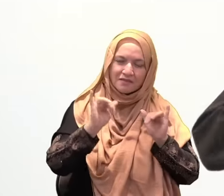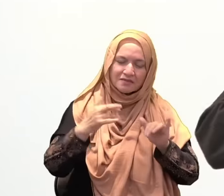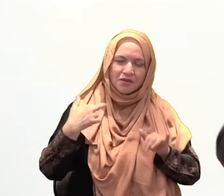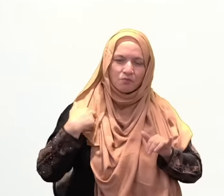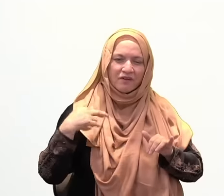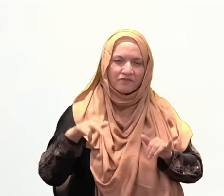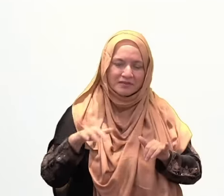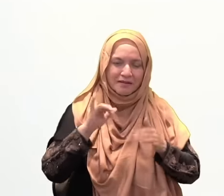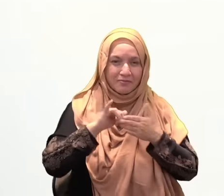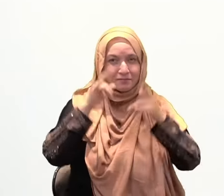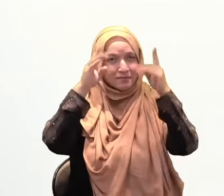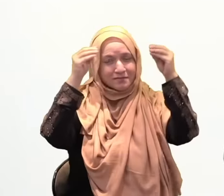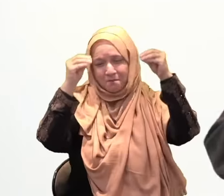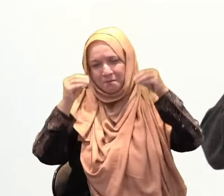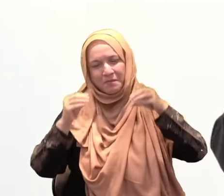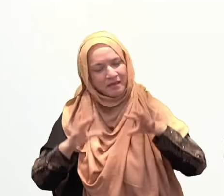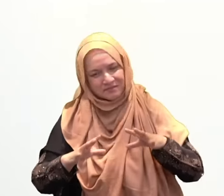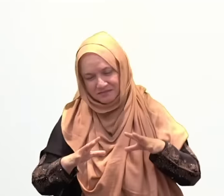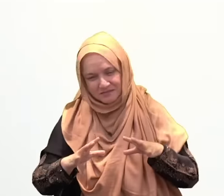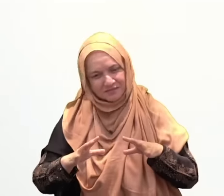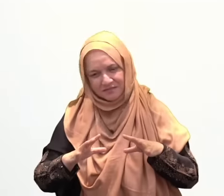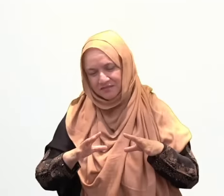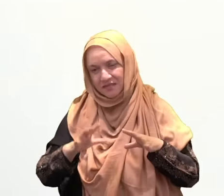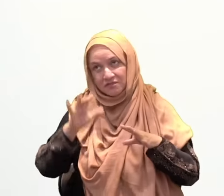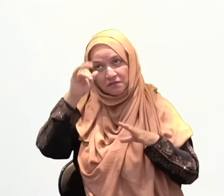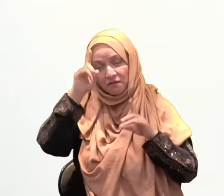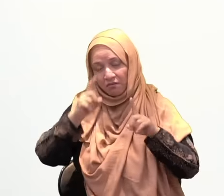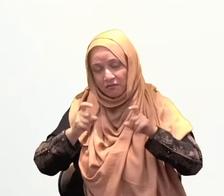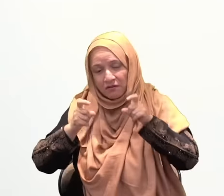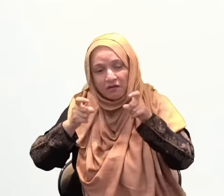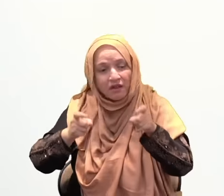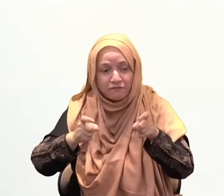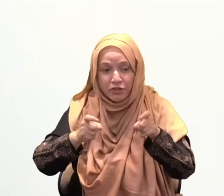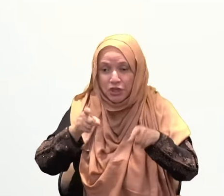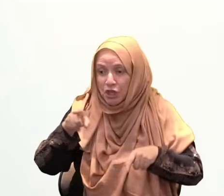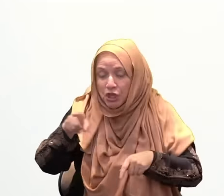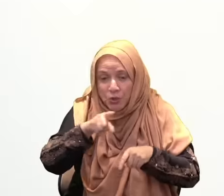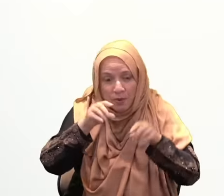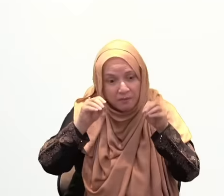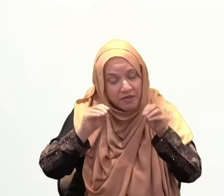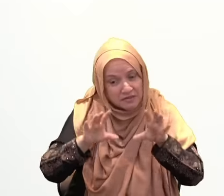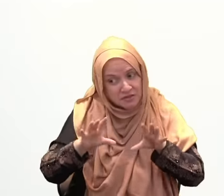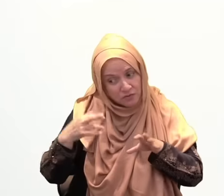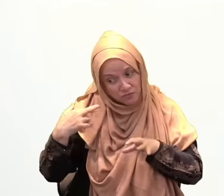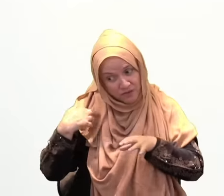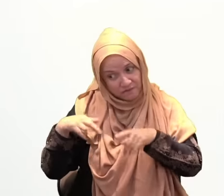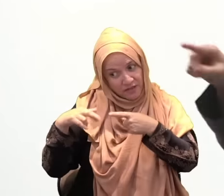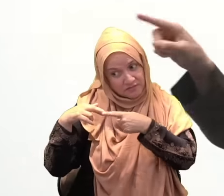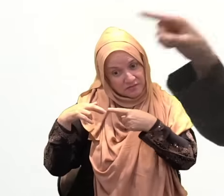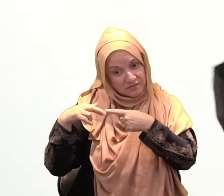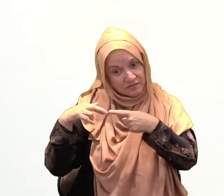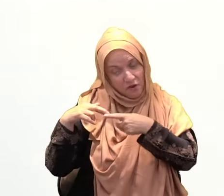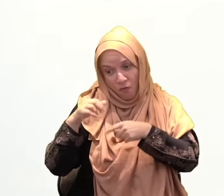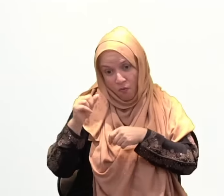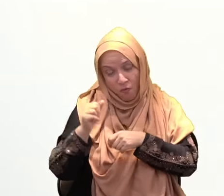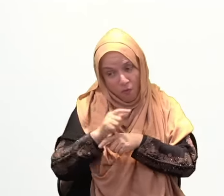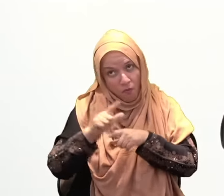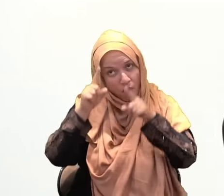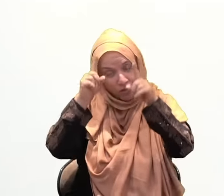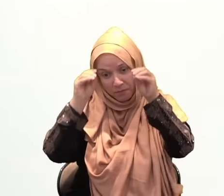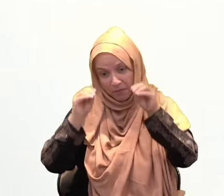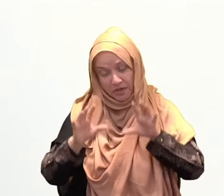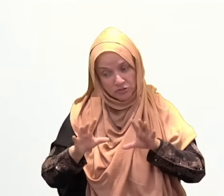yourself and with the people around you and make that contagious that we say alhamdulillah and do not point out flaws.